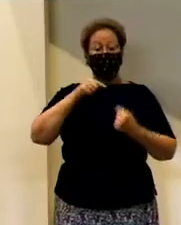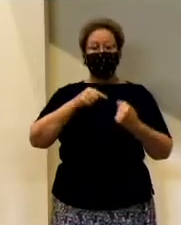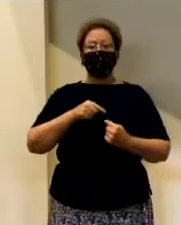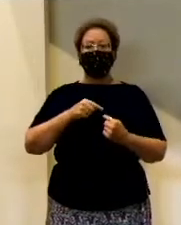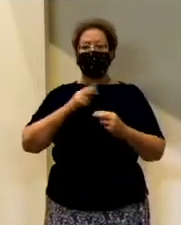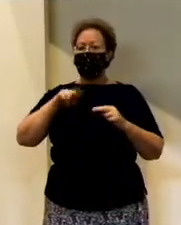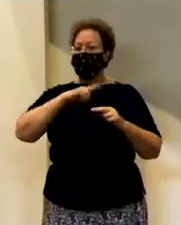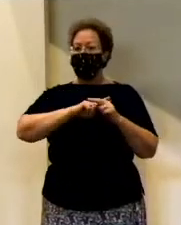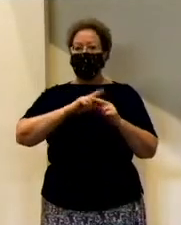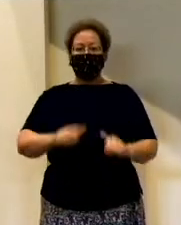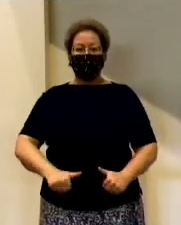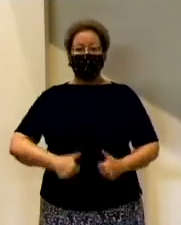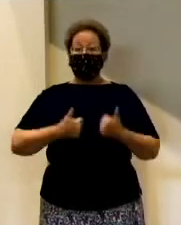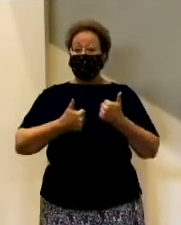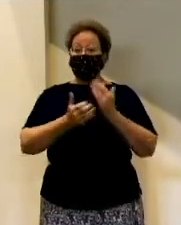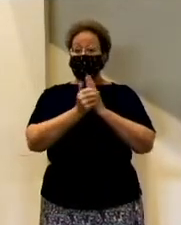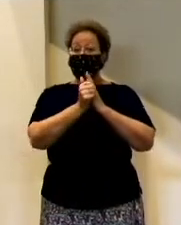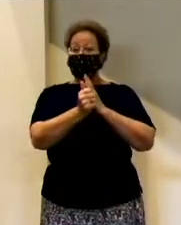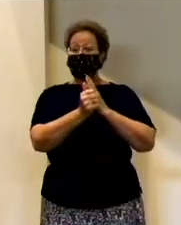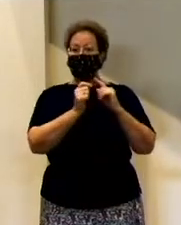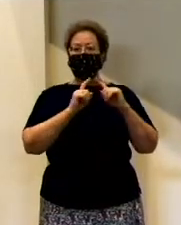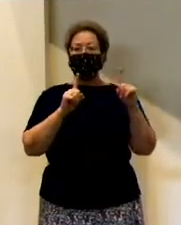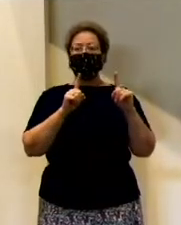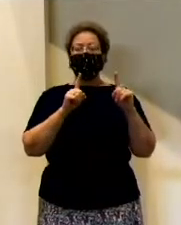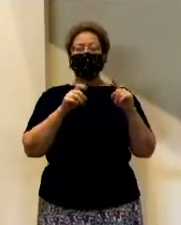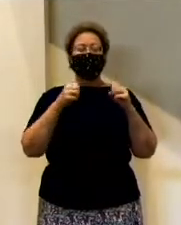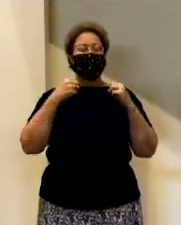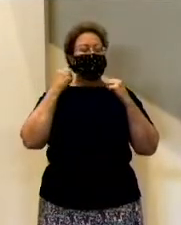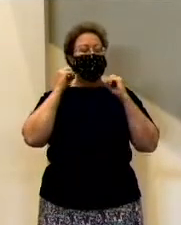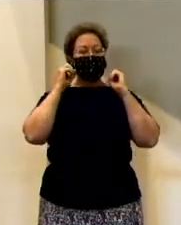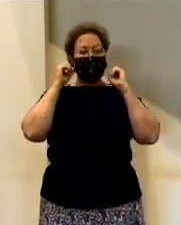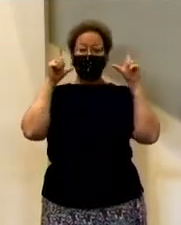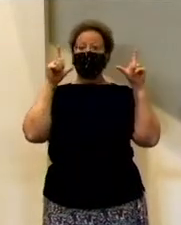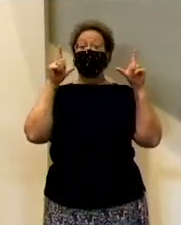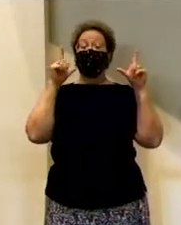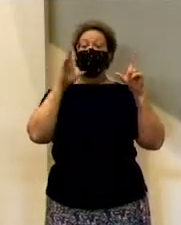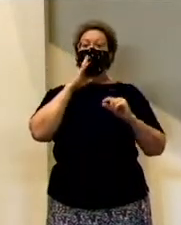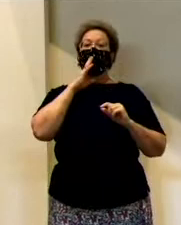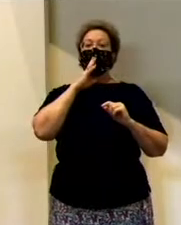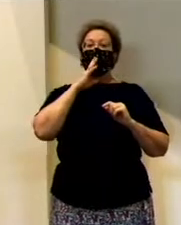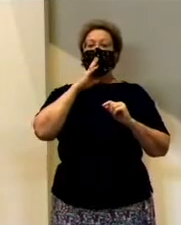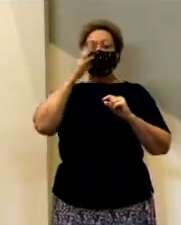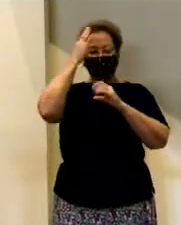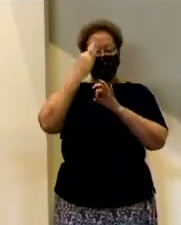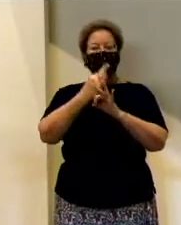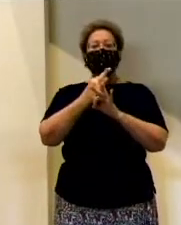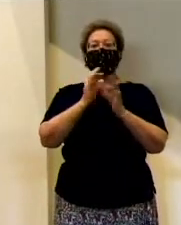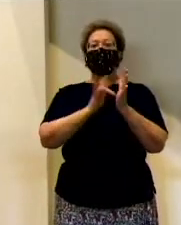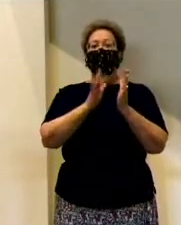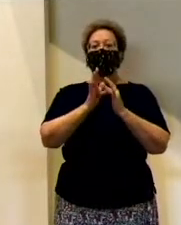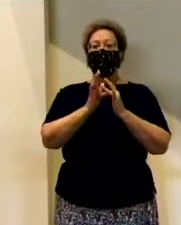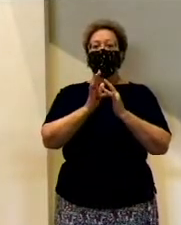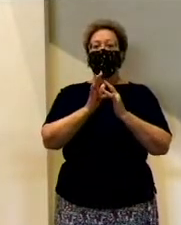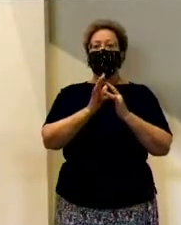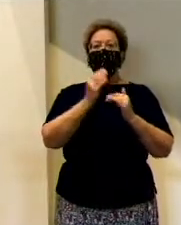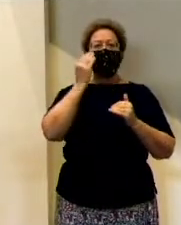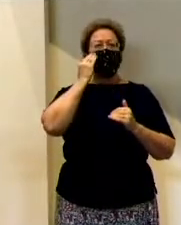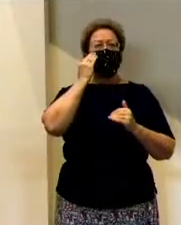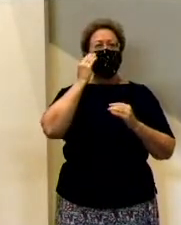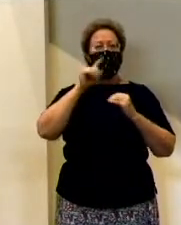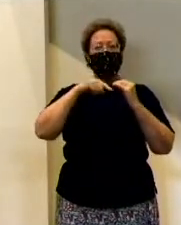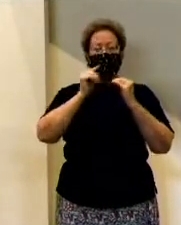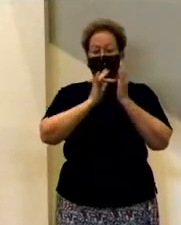much with basic life skills could just come alive as they talked about their faith in Jesus and as they talked about their knowledge of the Bible.